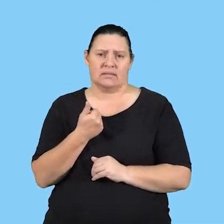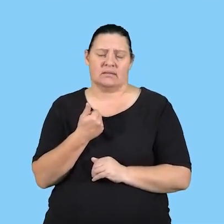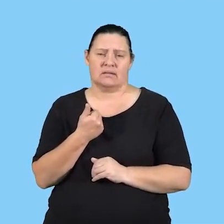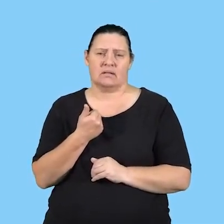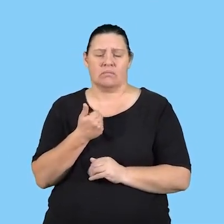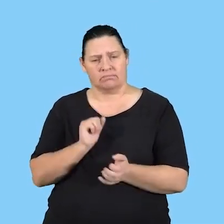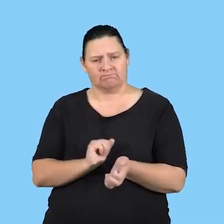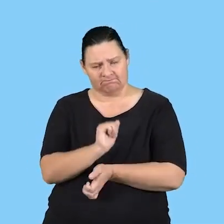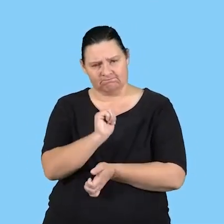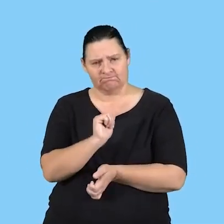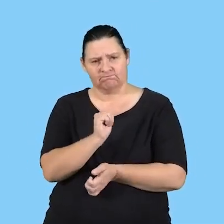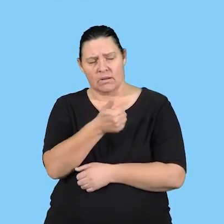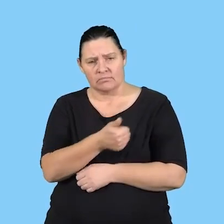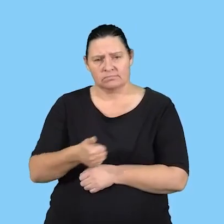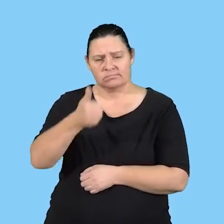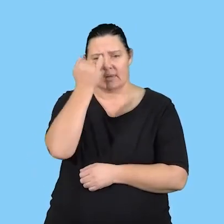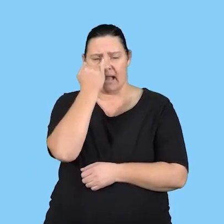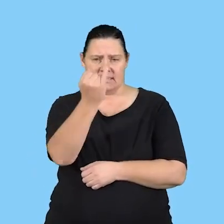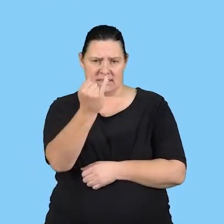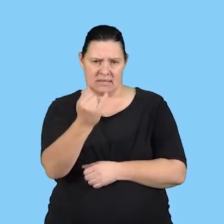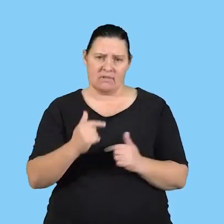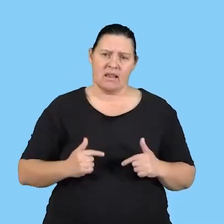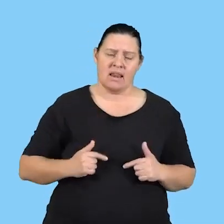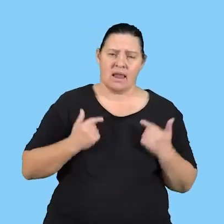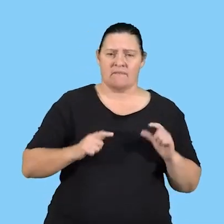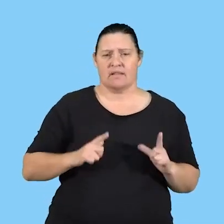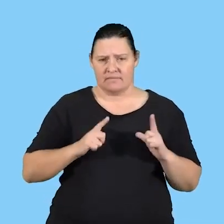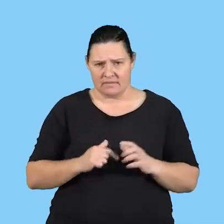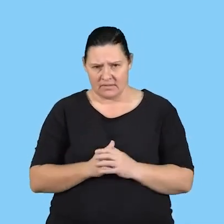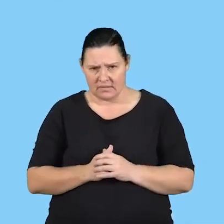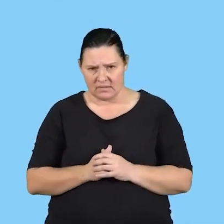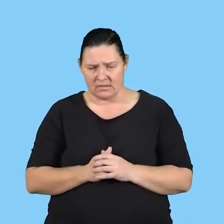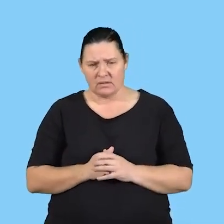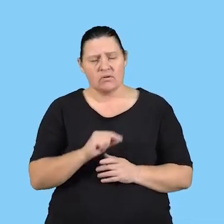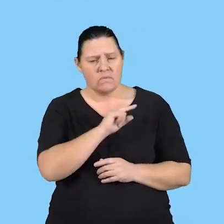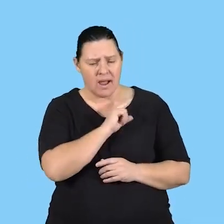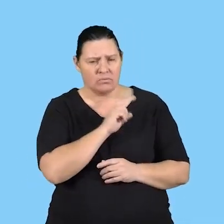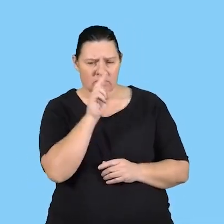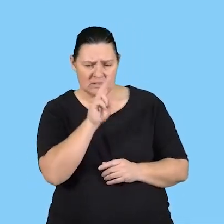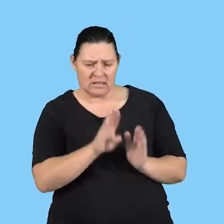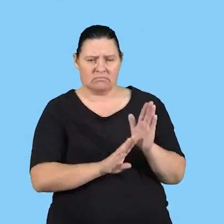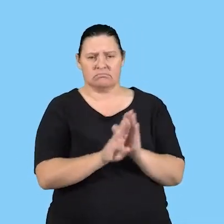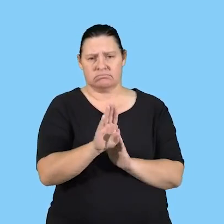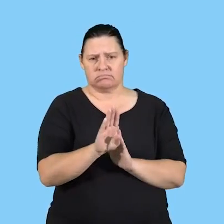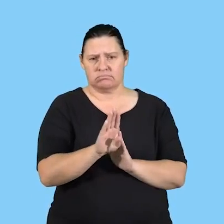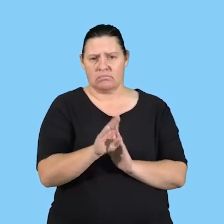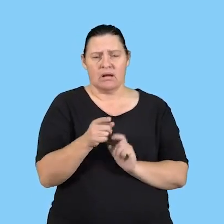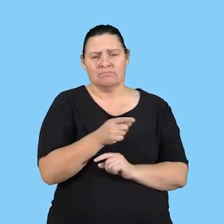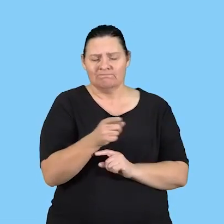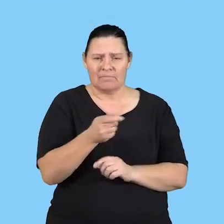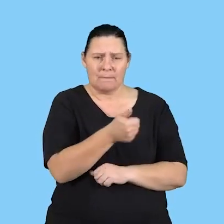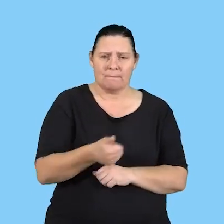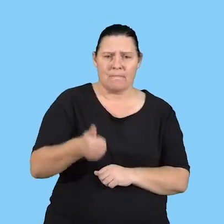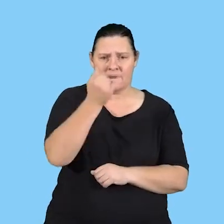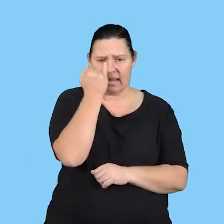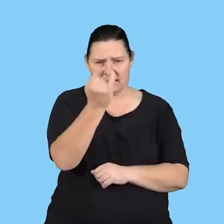stick to the main ideas in life and living. So that we can see progression in those main